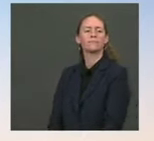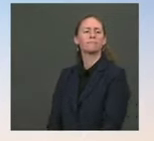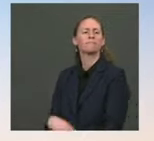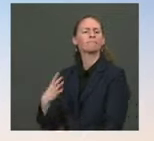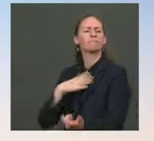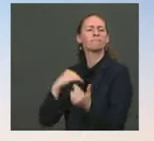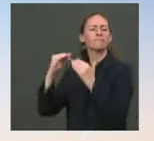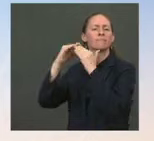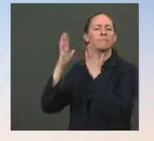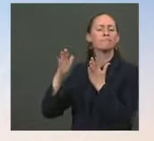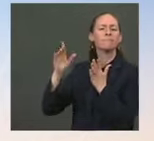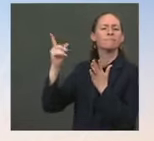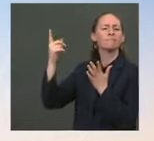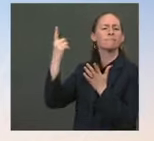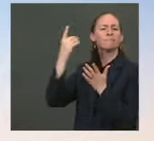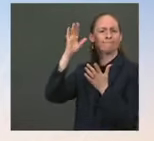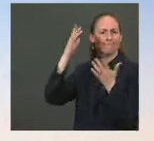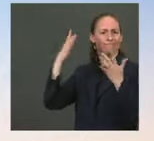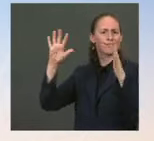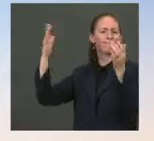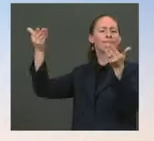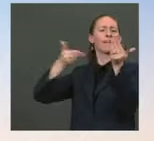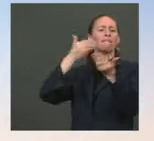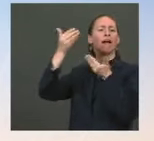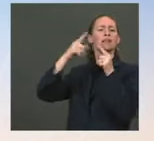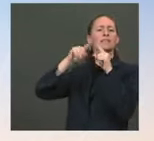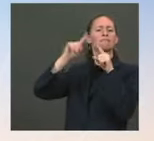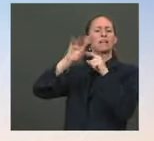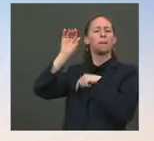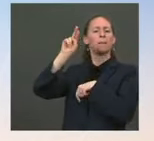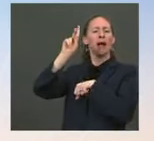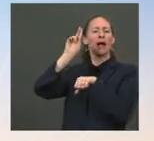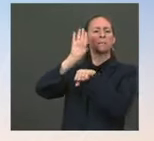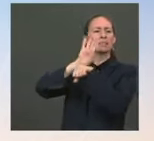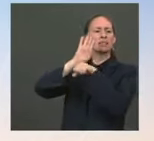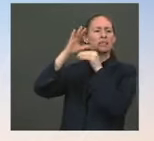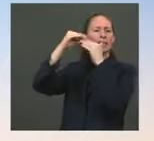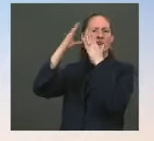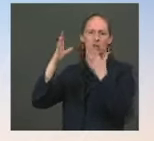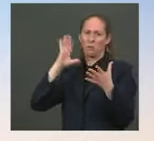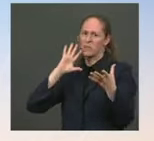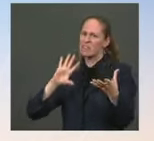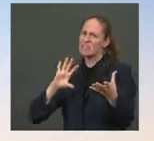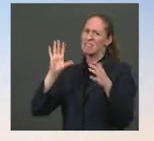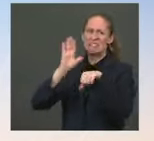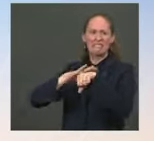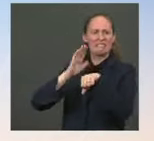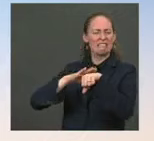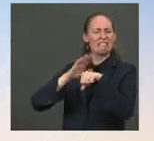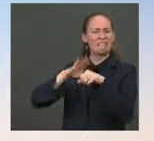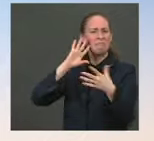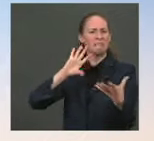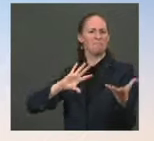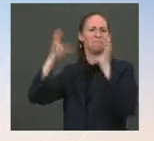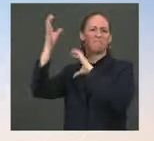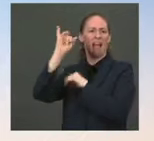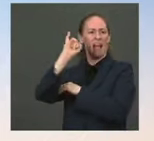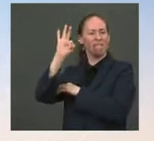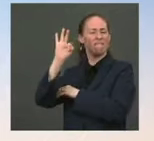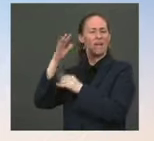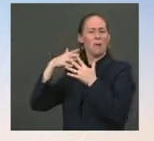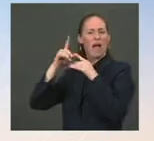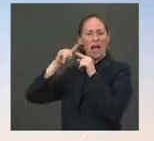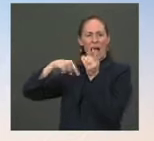today to talk about how catastrophic it would be if the U.S. were to default. Why not send the markets that